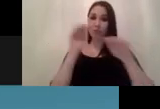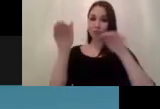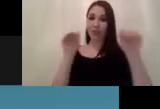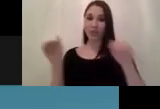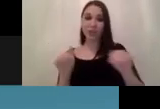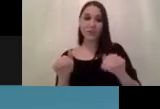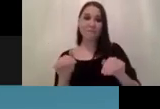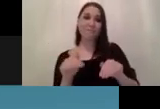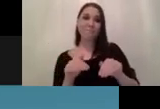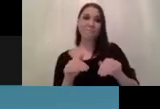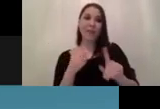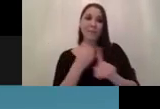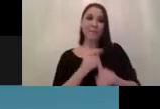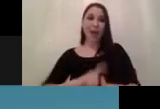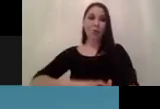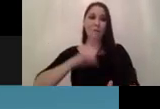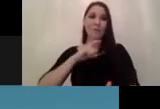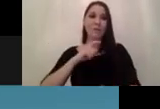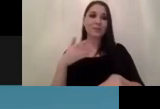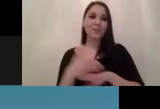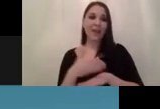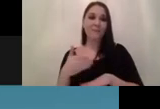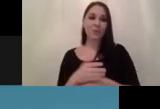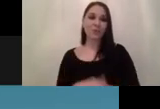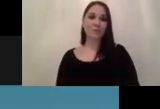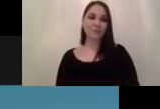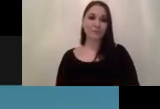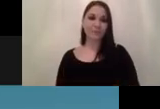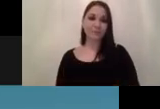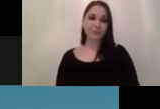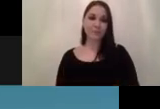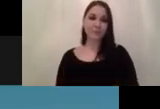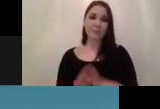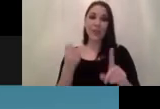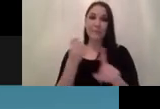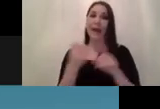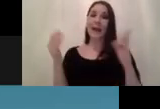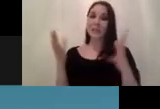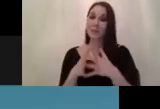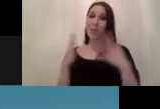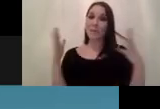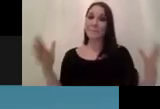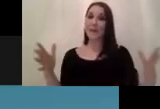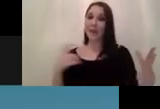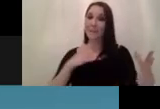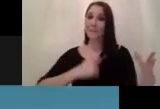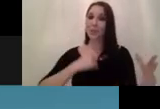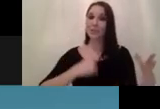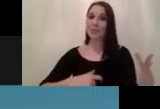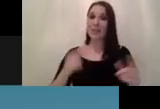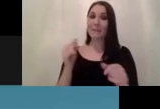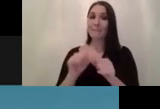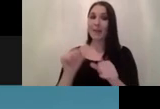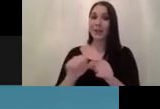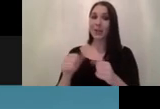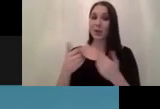people impact would be quite big because for me personally the goal is to become a better public speaker and that